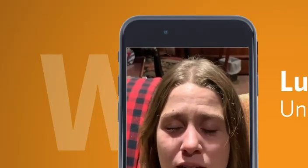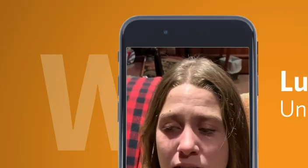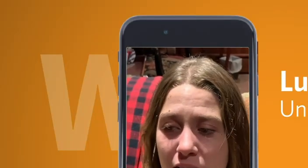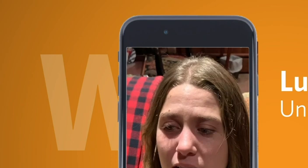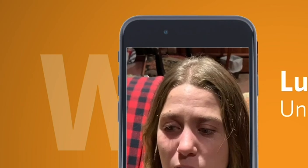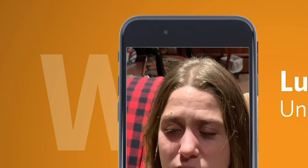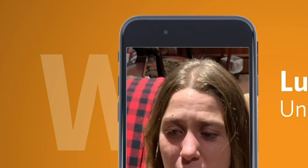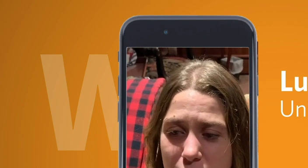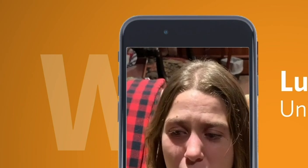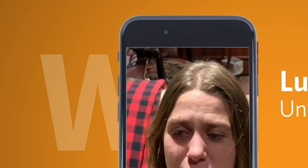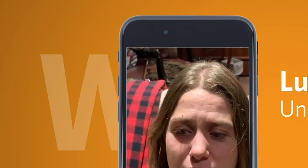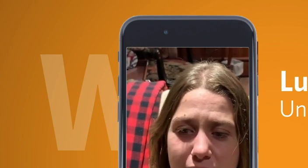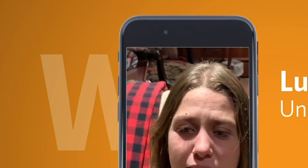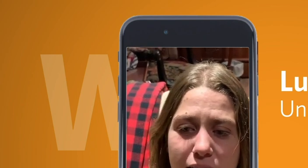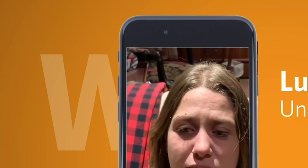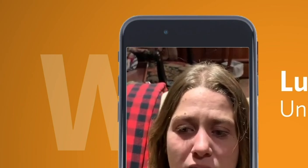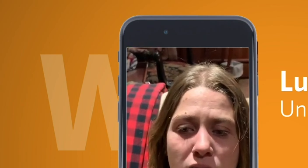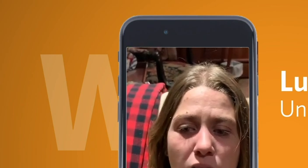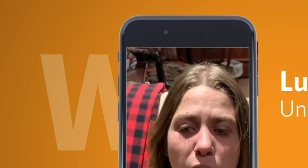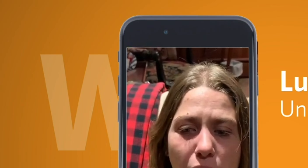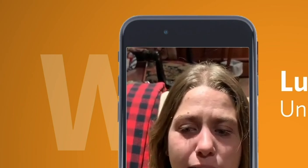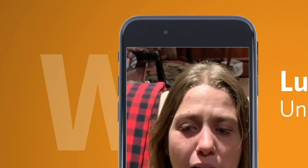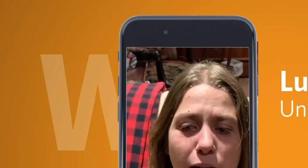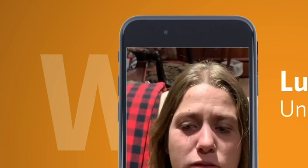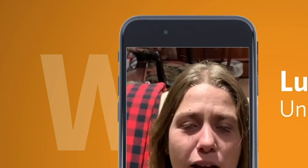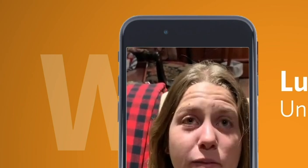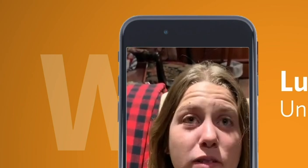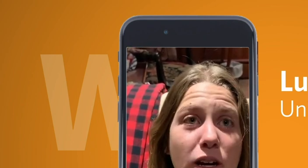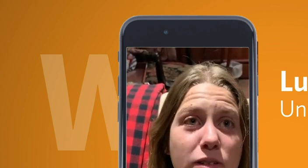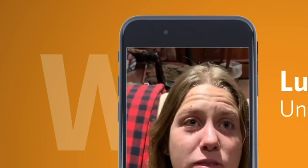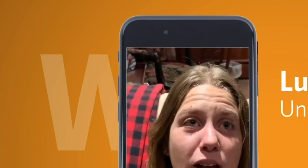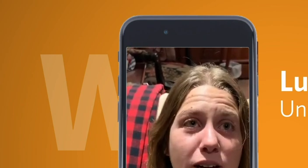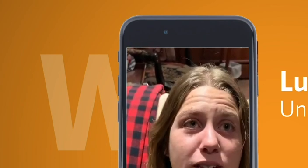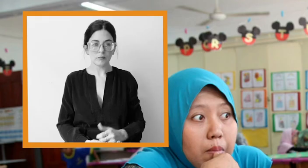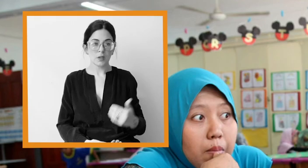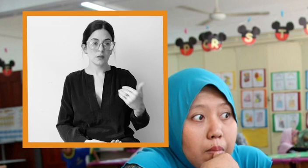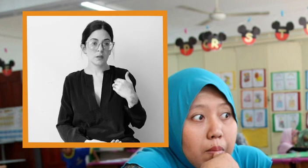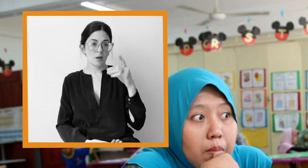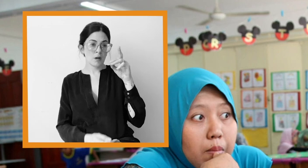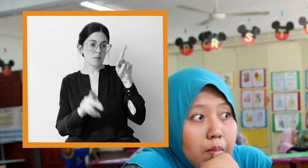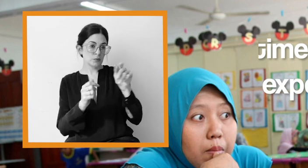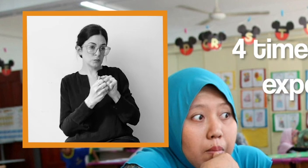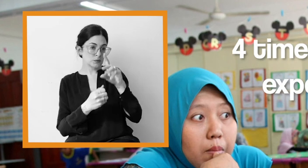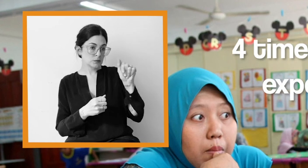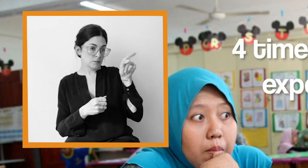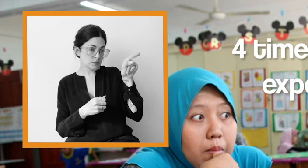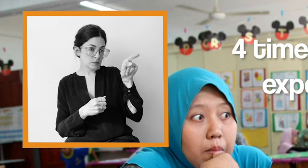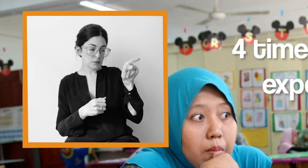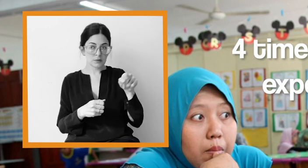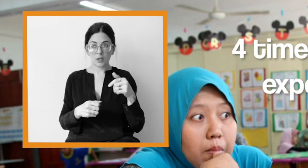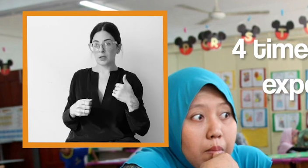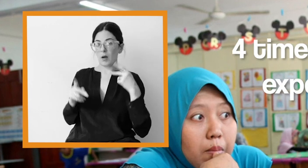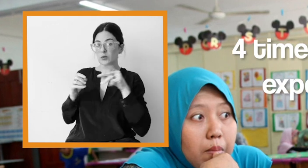it was not taught to me in a way that I was able to understand. Young persons with